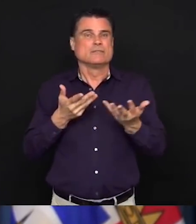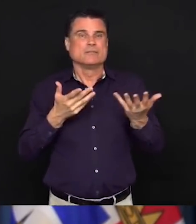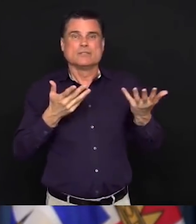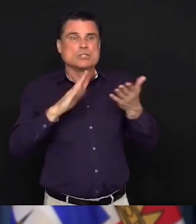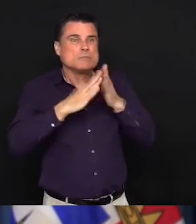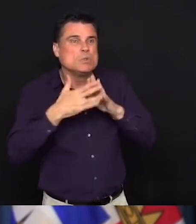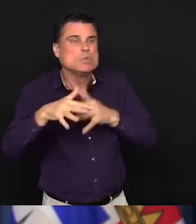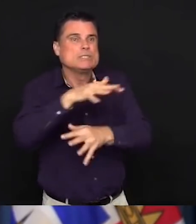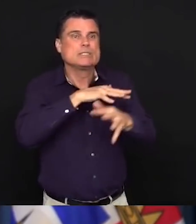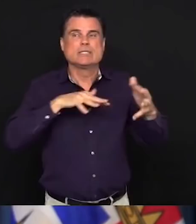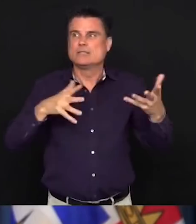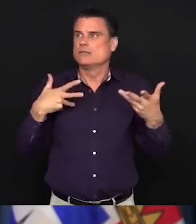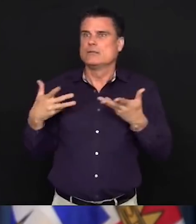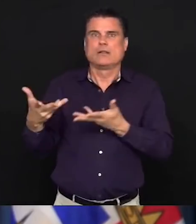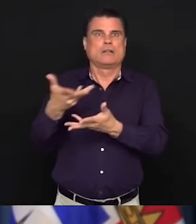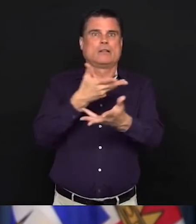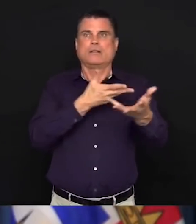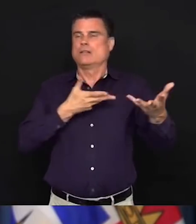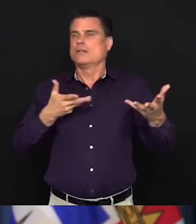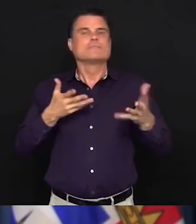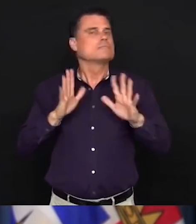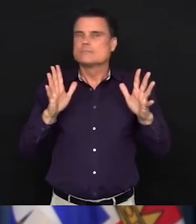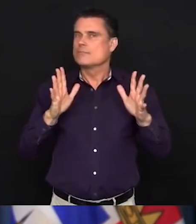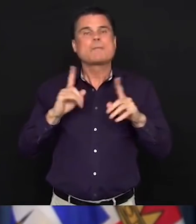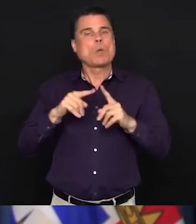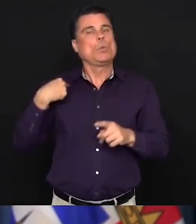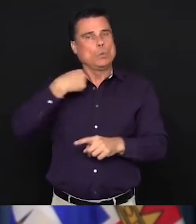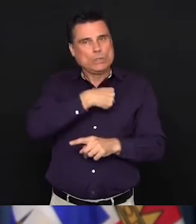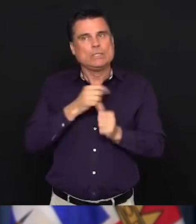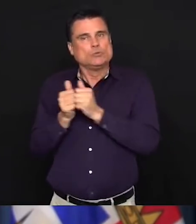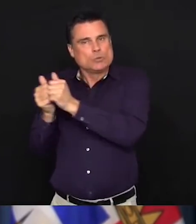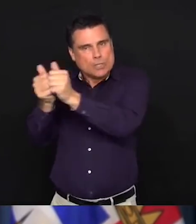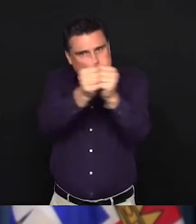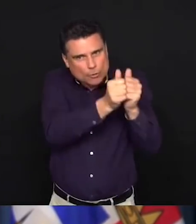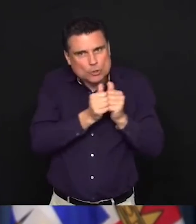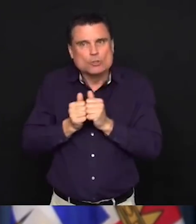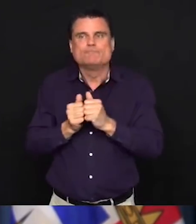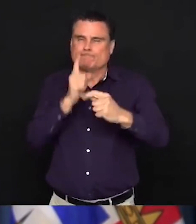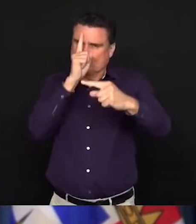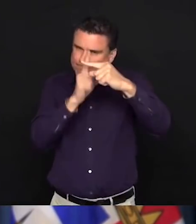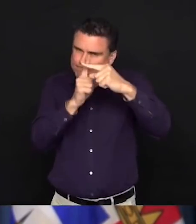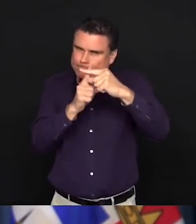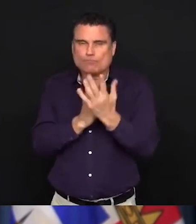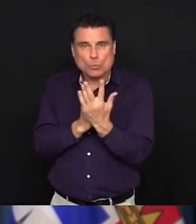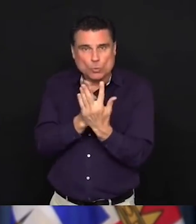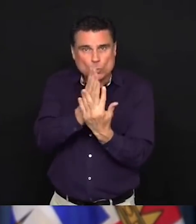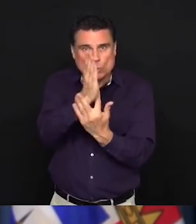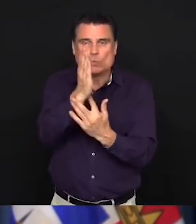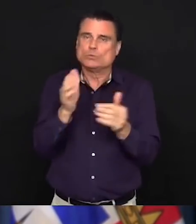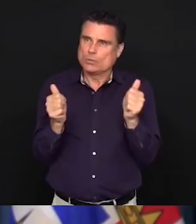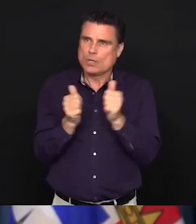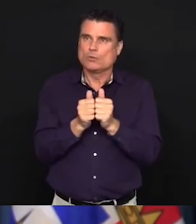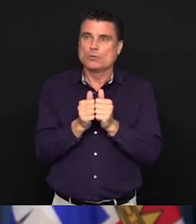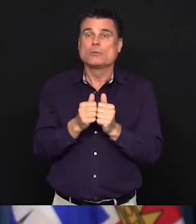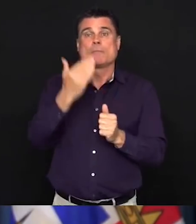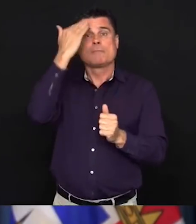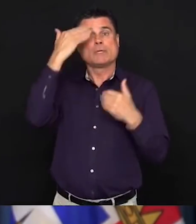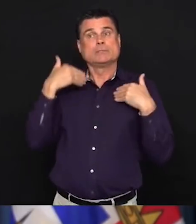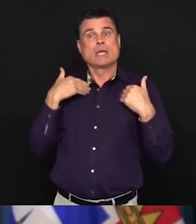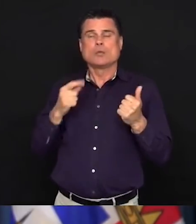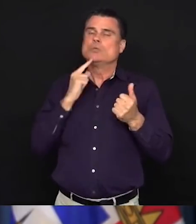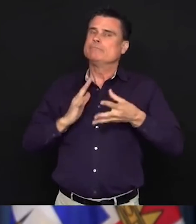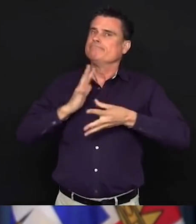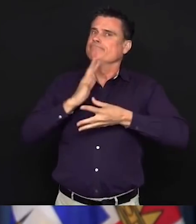we need to address has never been more present as it has been over the past number of years. When we appointed Judy Darcy, the first